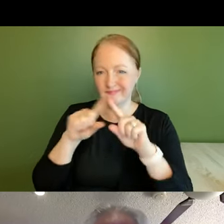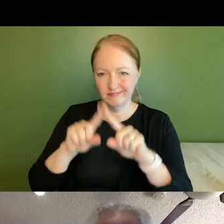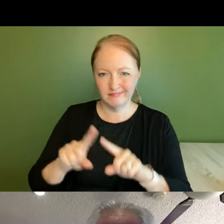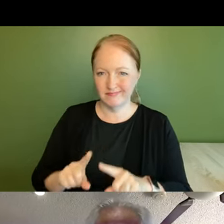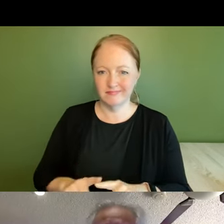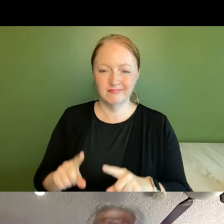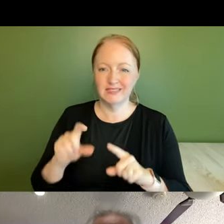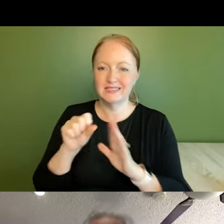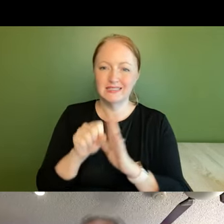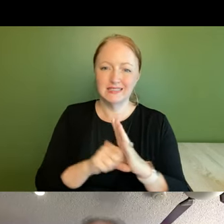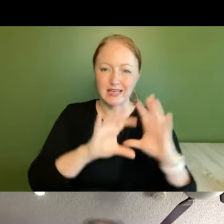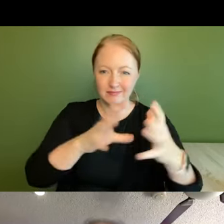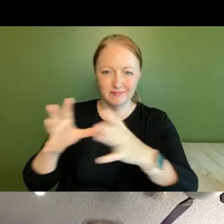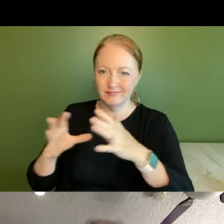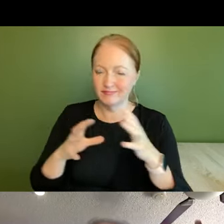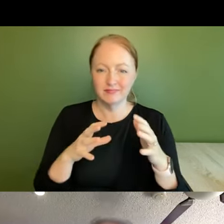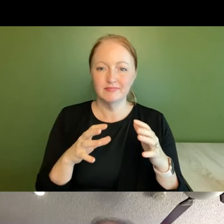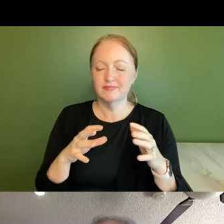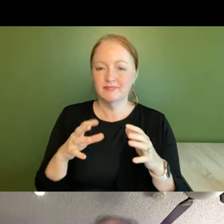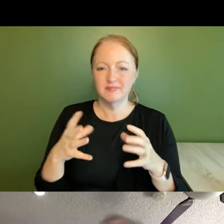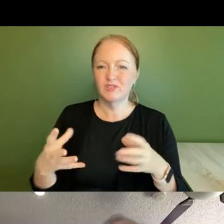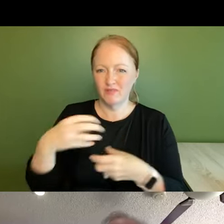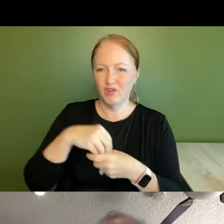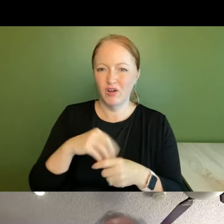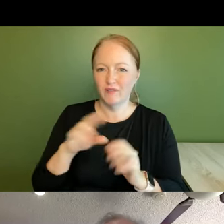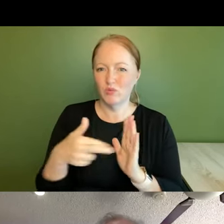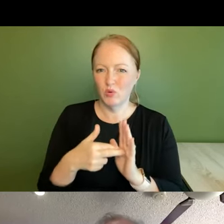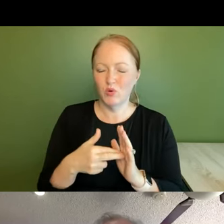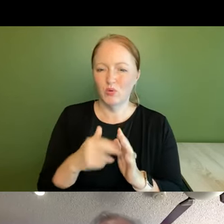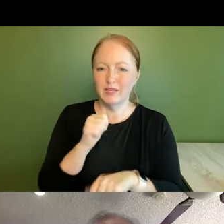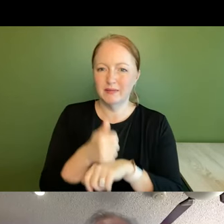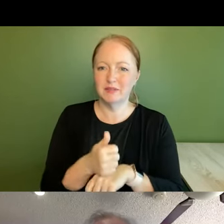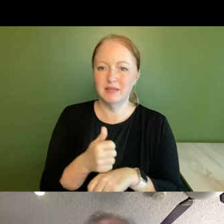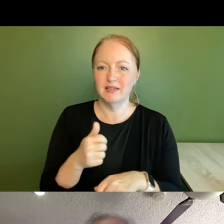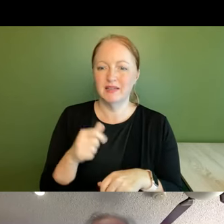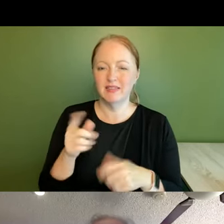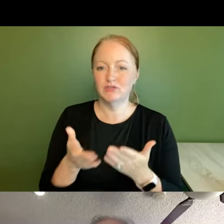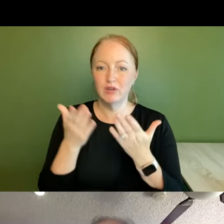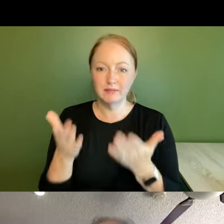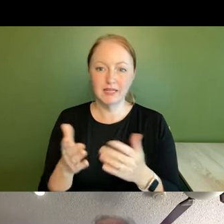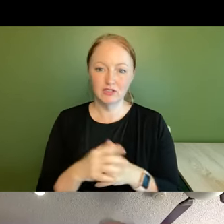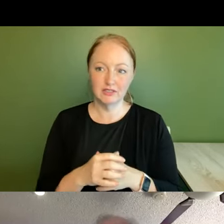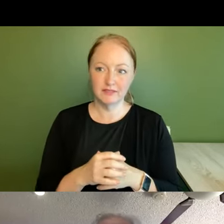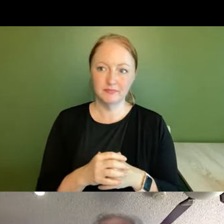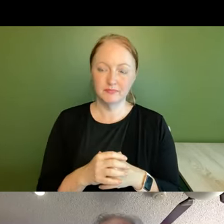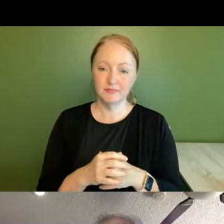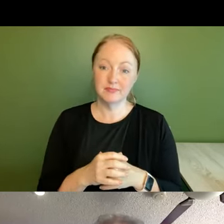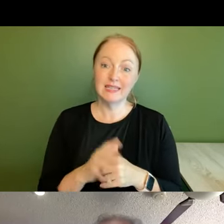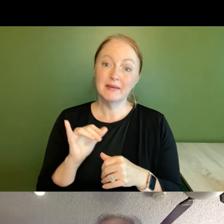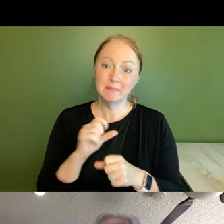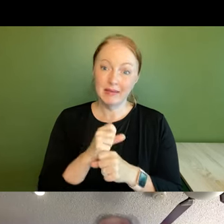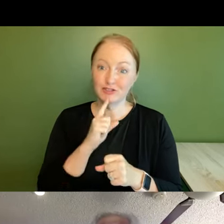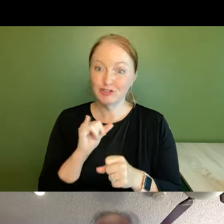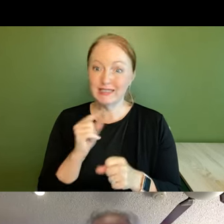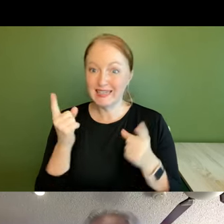state units or state entities that have some role in implementing these recommendations that in fact it happens that